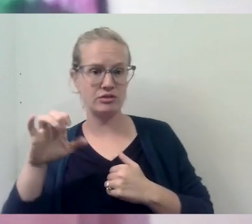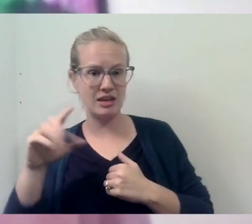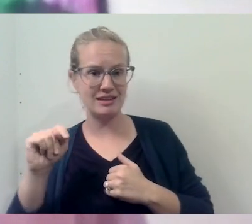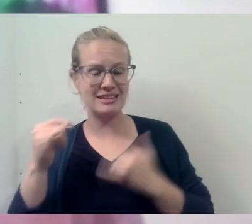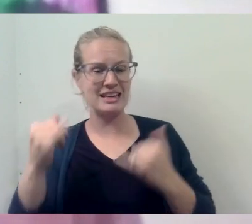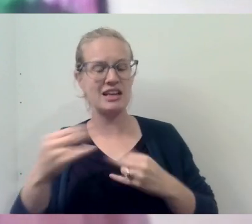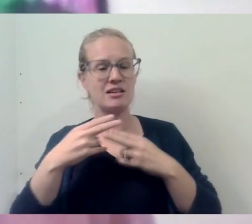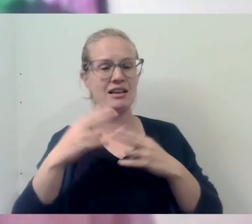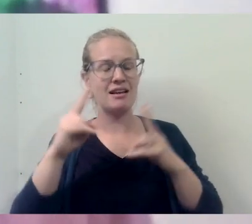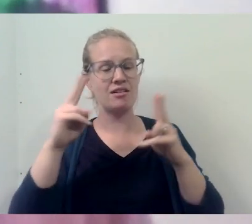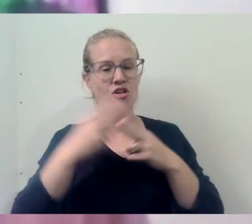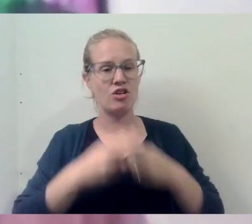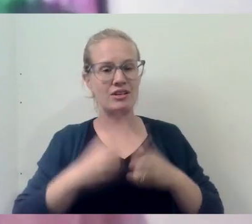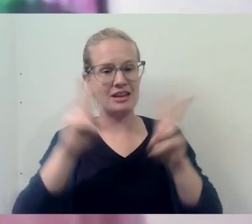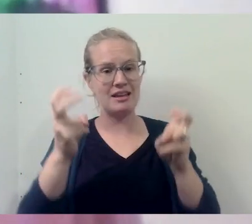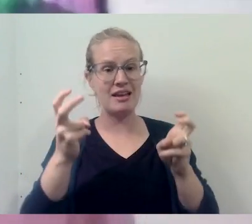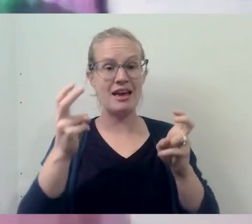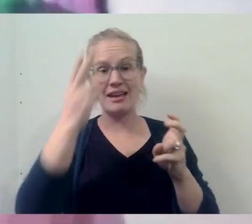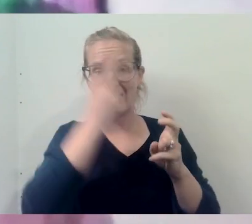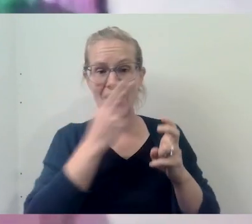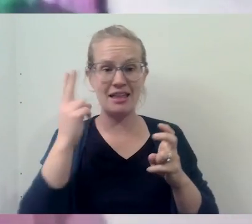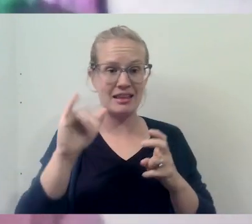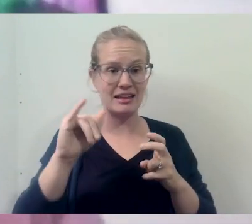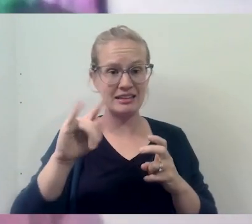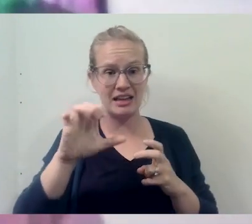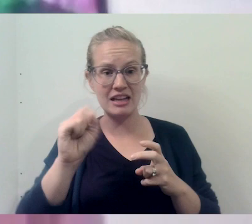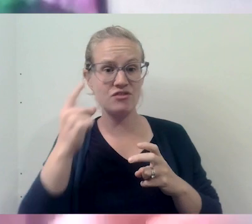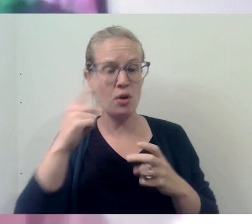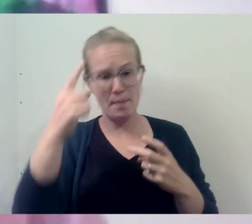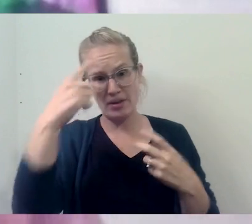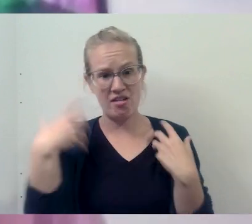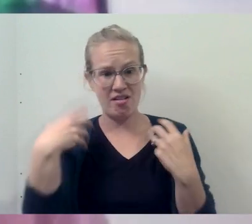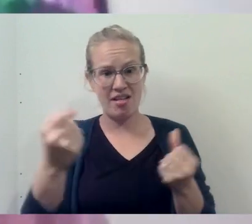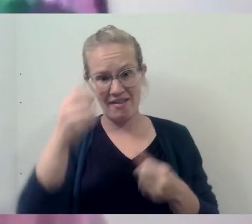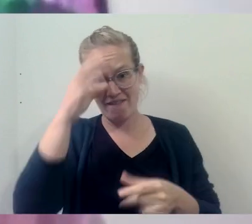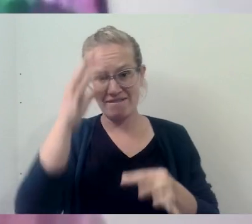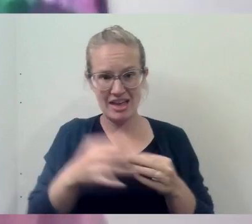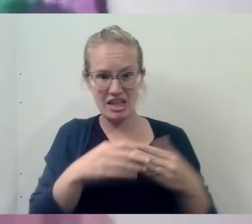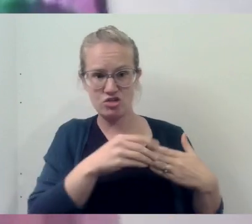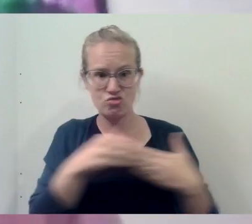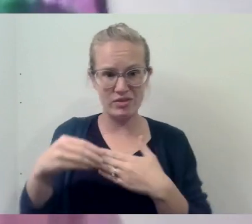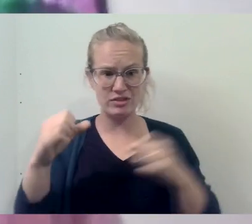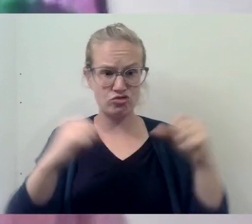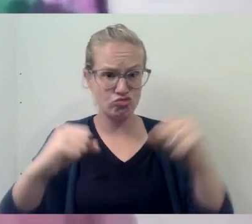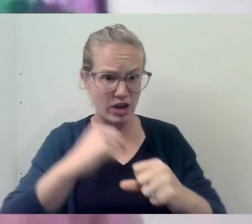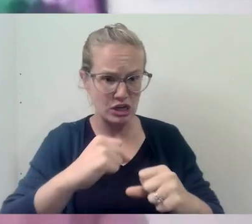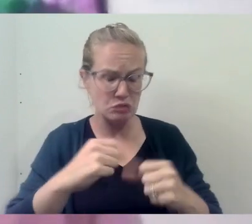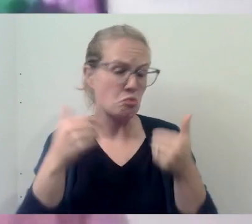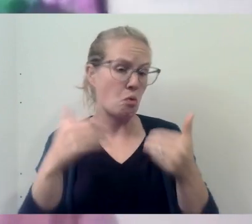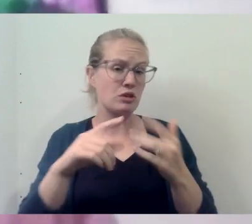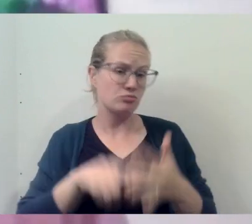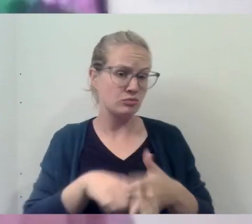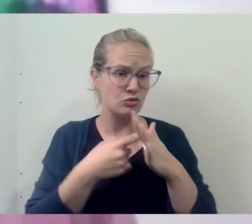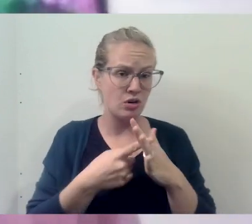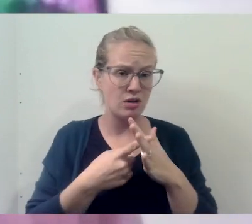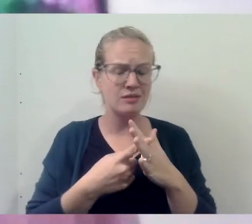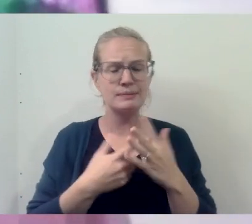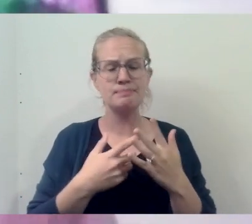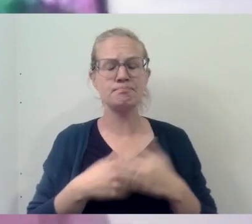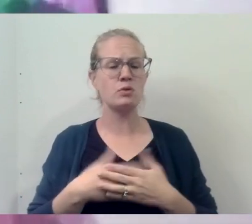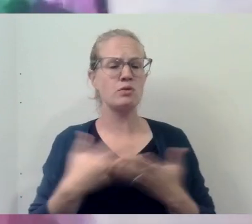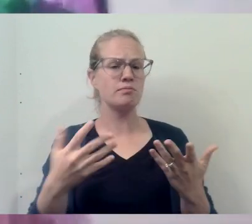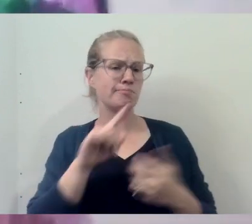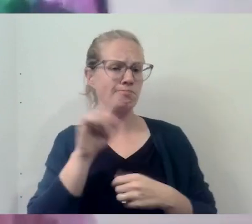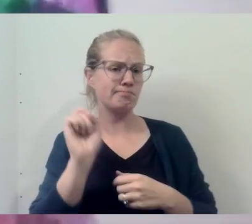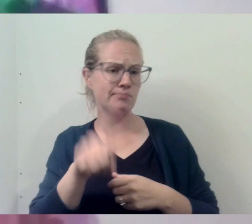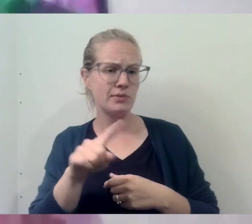Catholic insights for mental health, faith-driven strategies. So let's just start from the top here. What does the Catholic